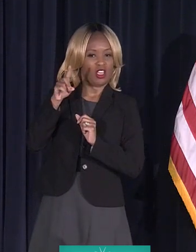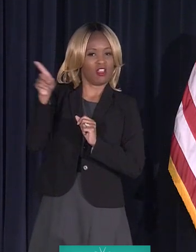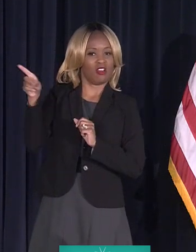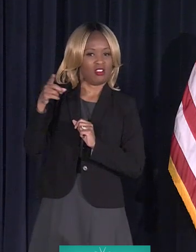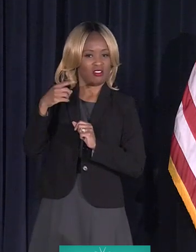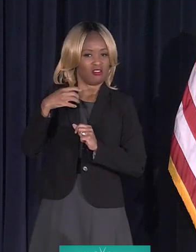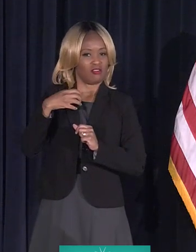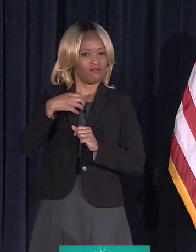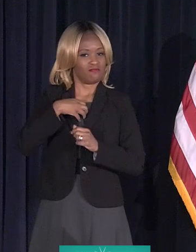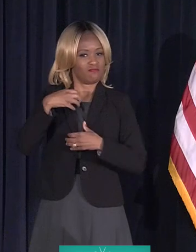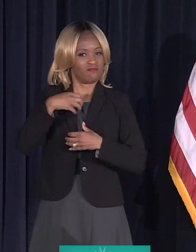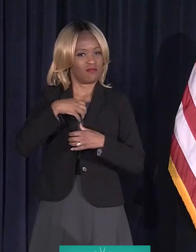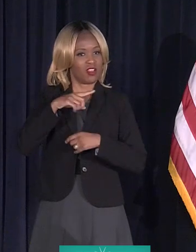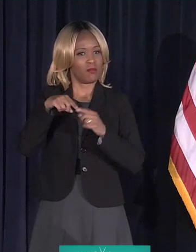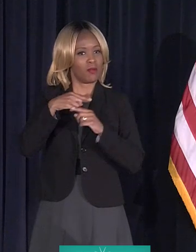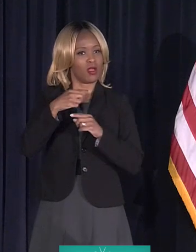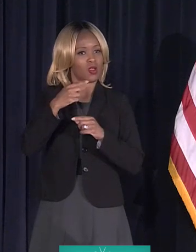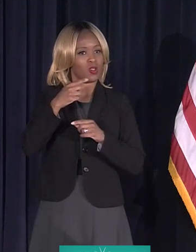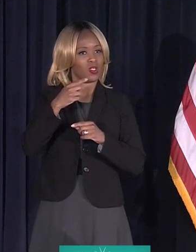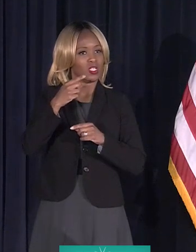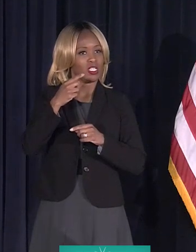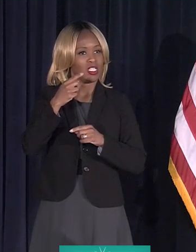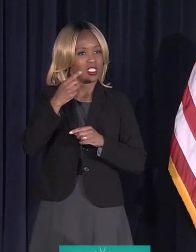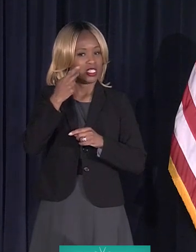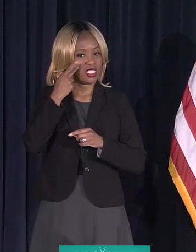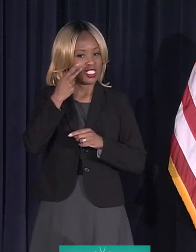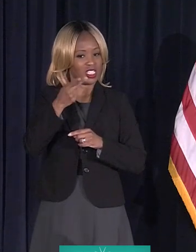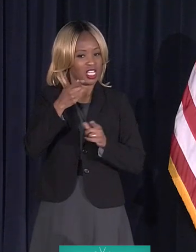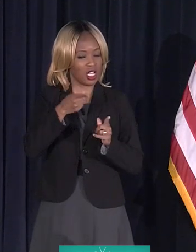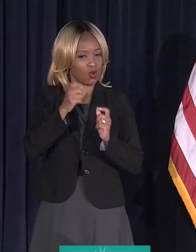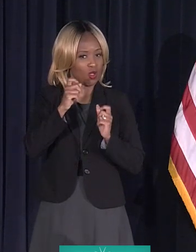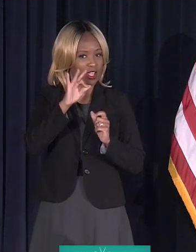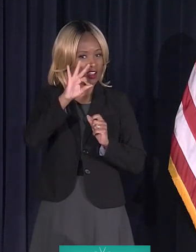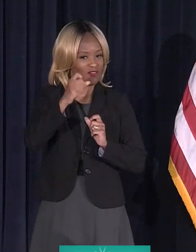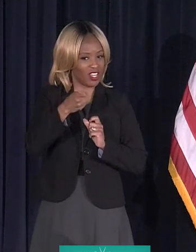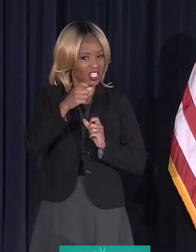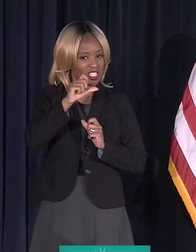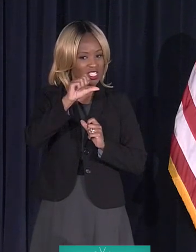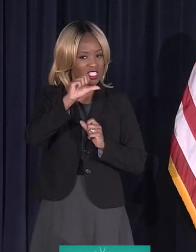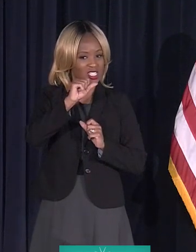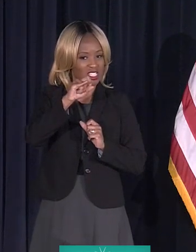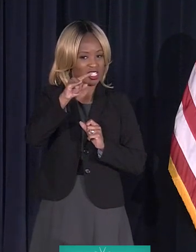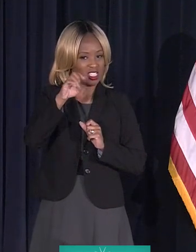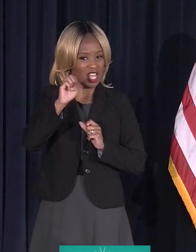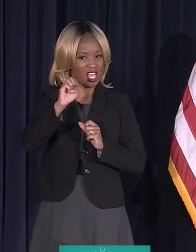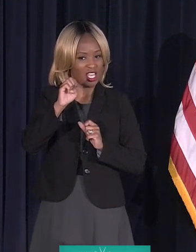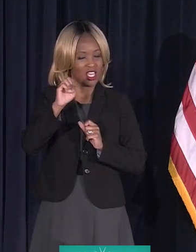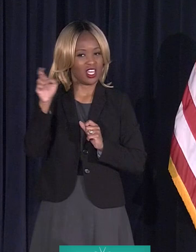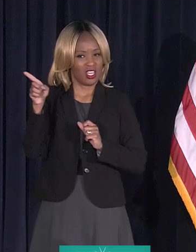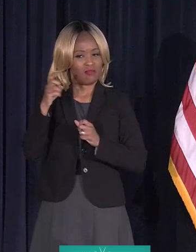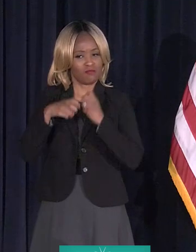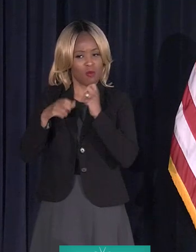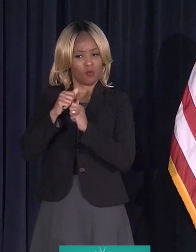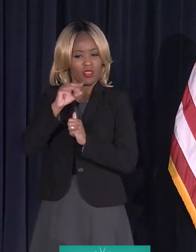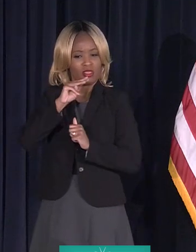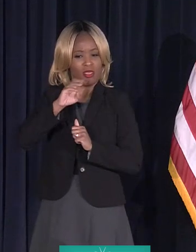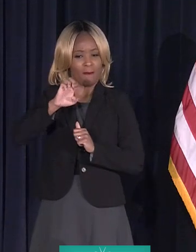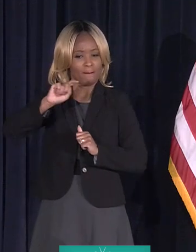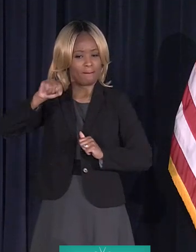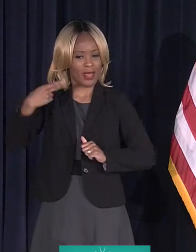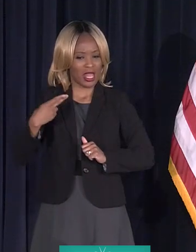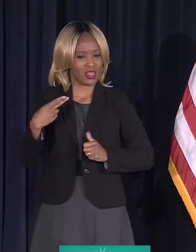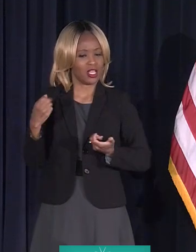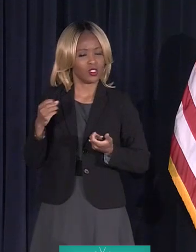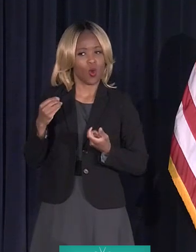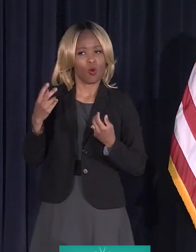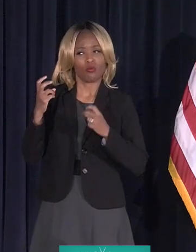several times on the C-click-fix site. Okay. You're familiar with the C-click-fix site? I'm familiar with it. So what exactly is the